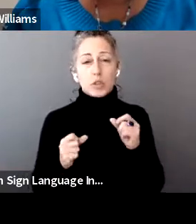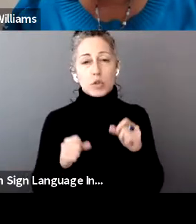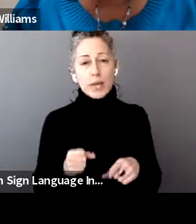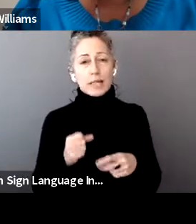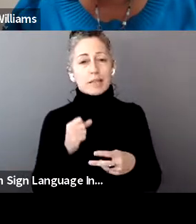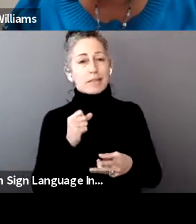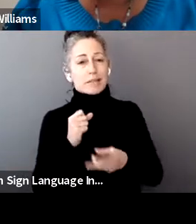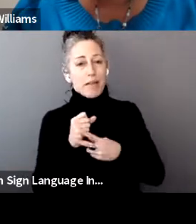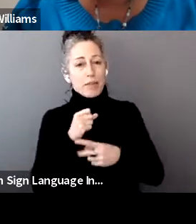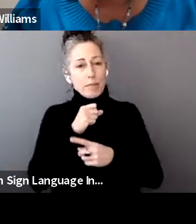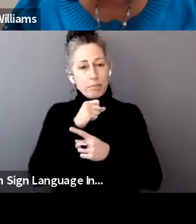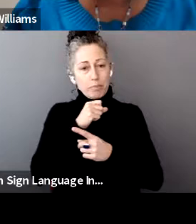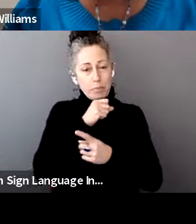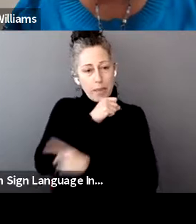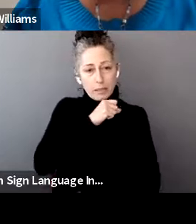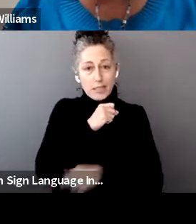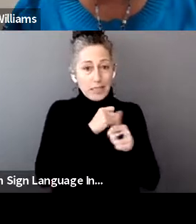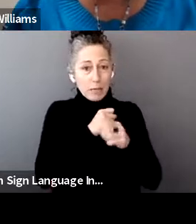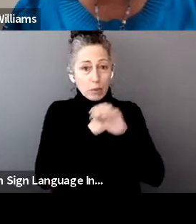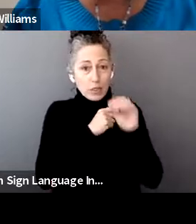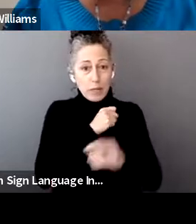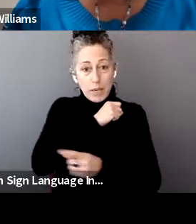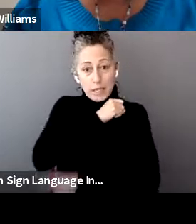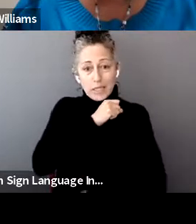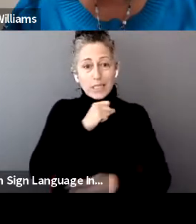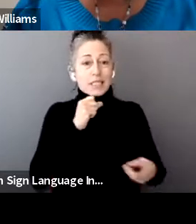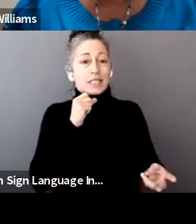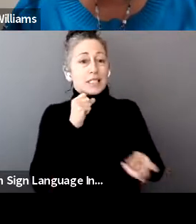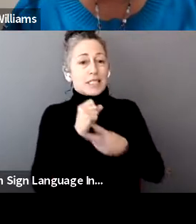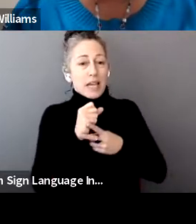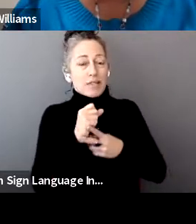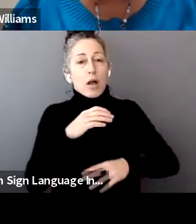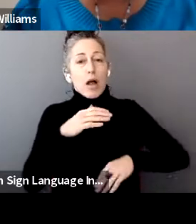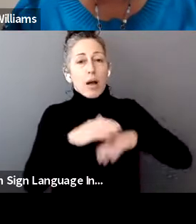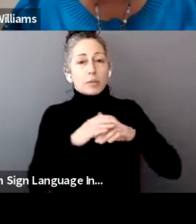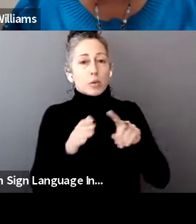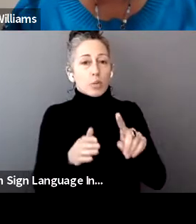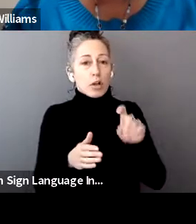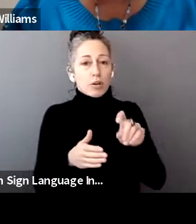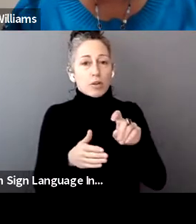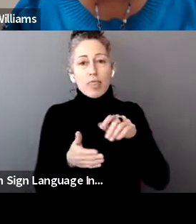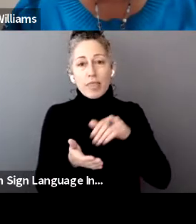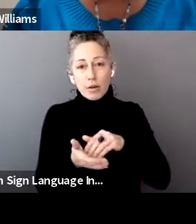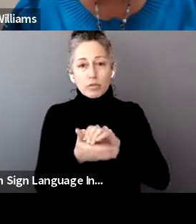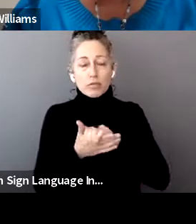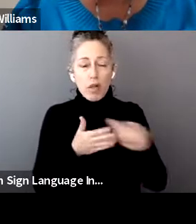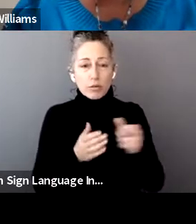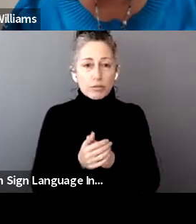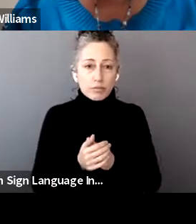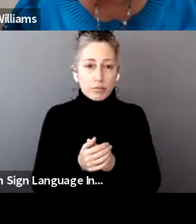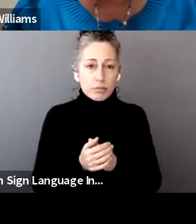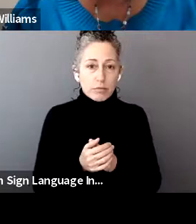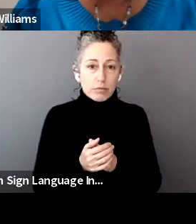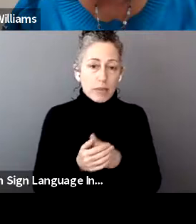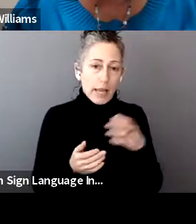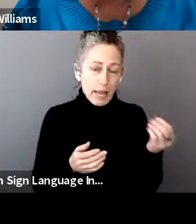penalty will be waived, your 10% penalty, up to $100,000 if it was COVID-related. And you're under, of